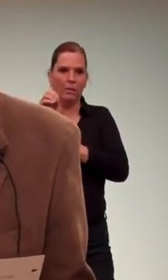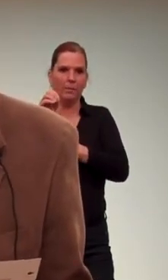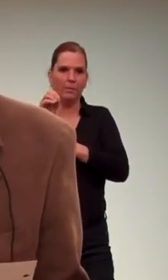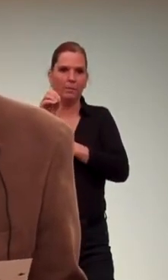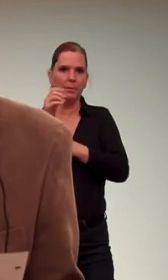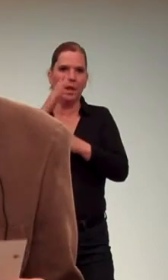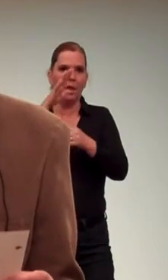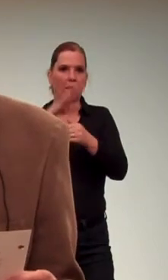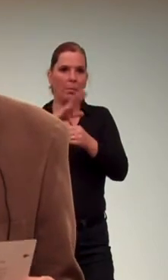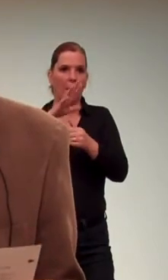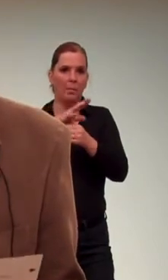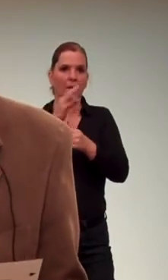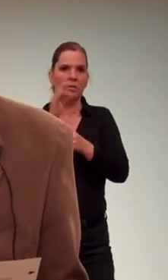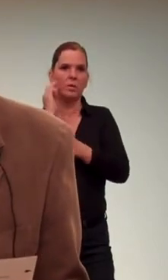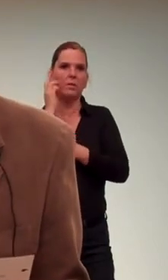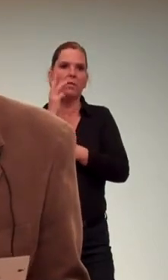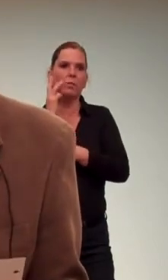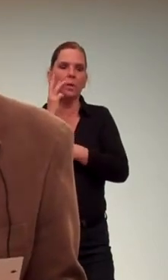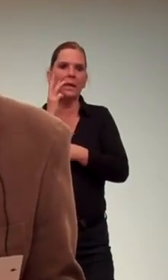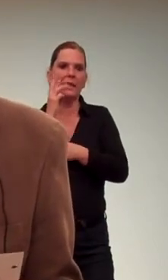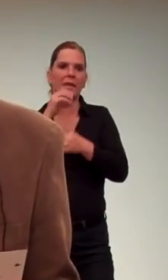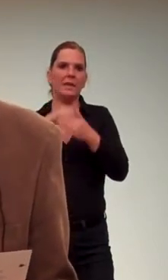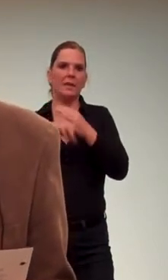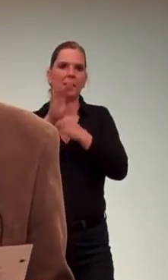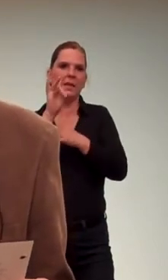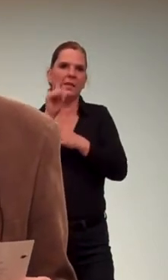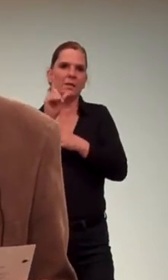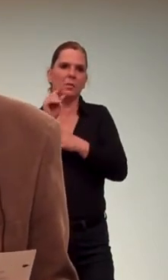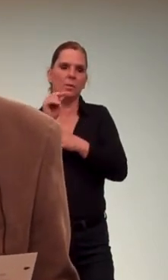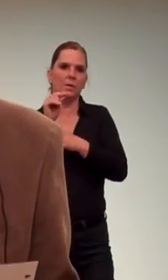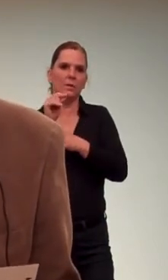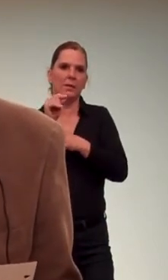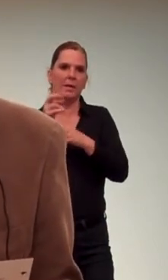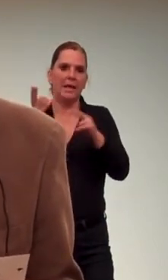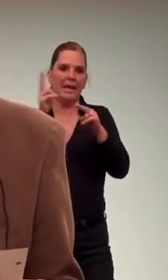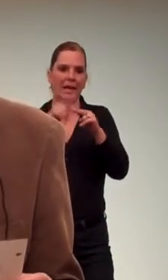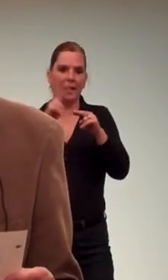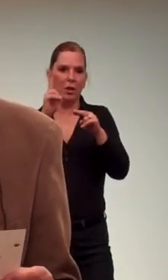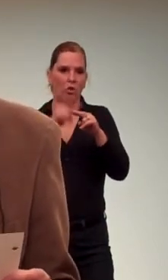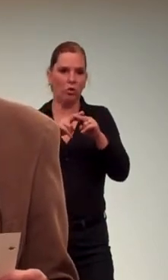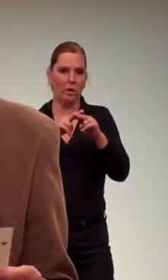the population of wheeling in the 1820s increased